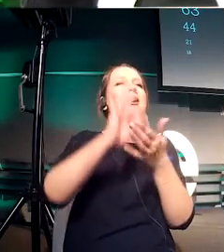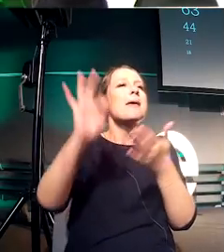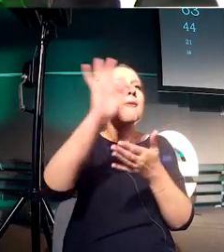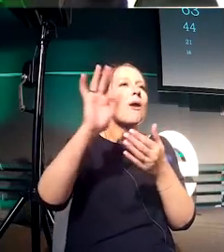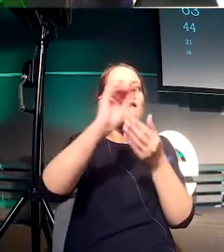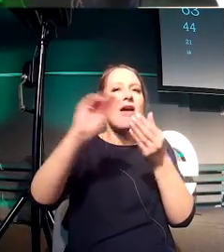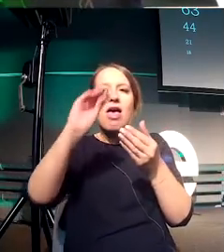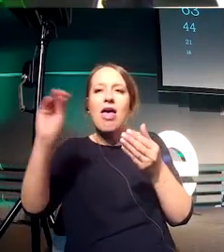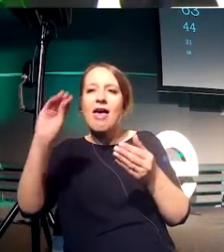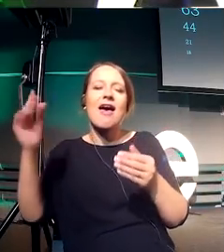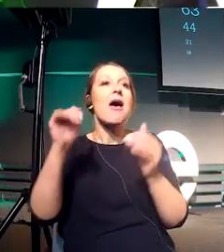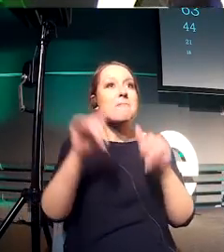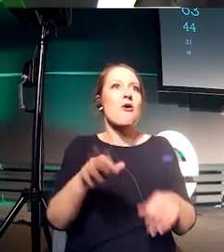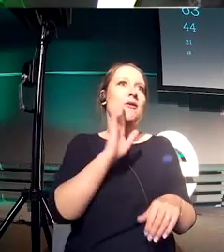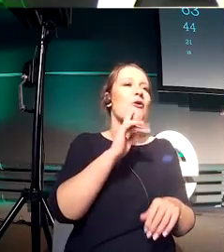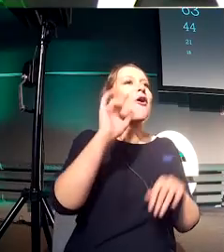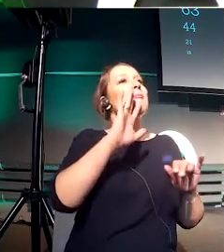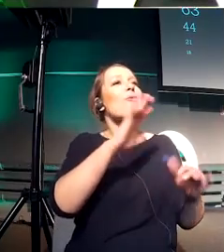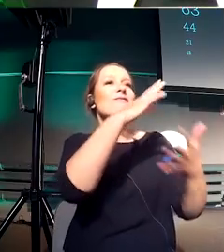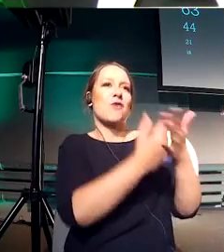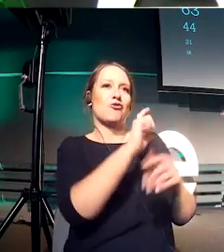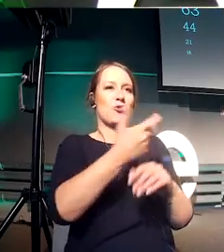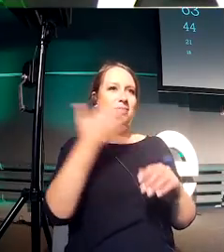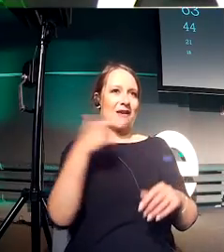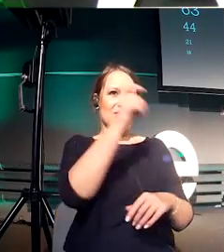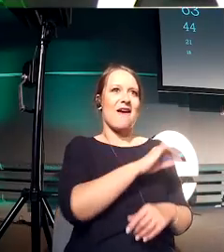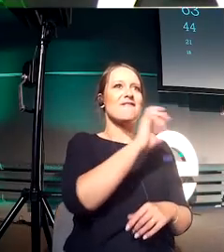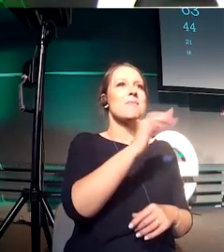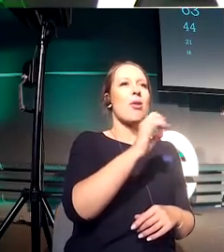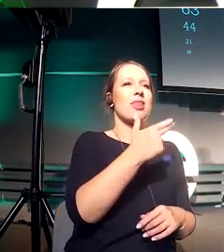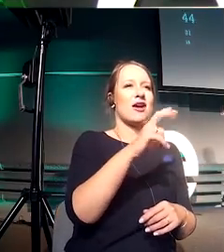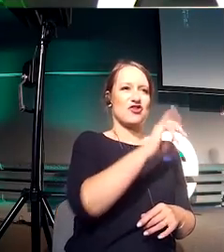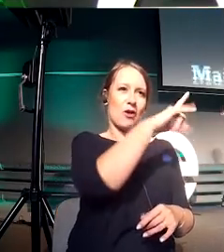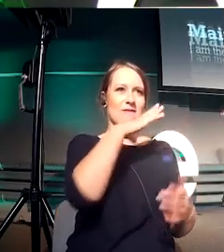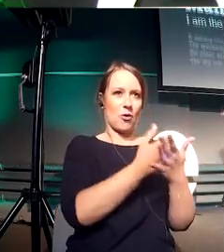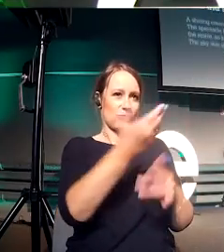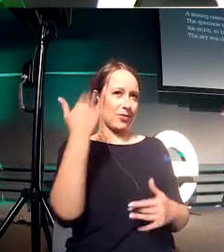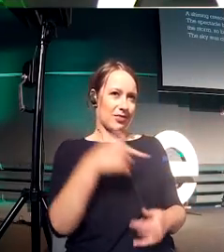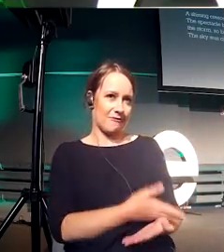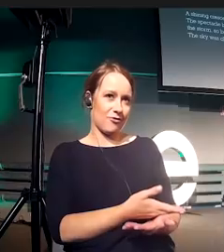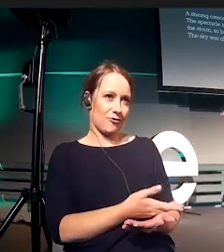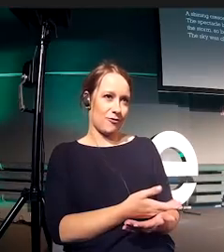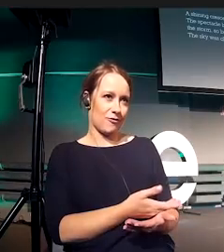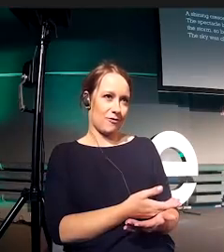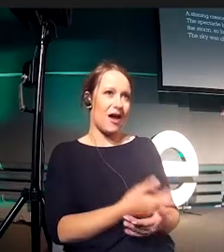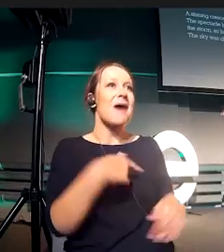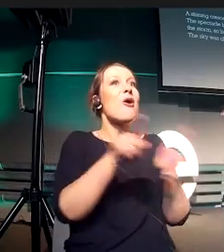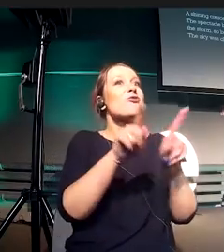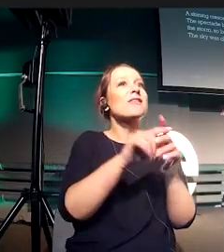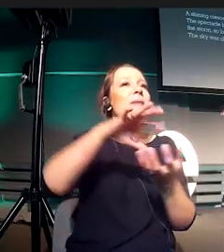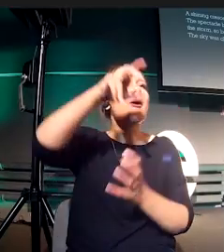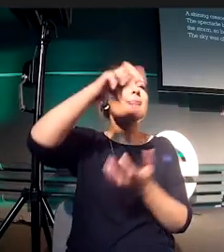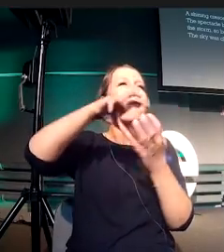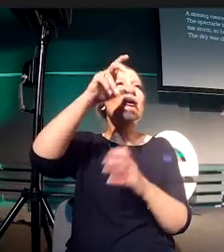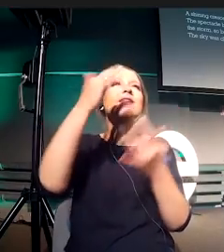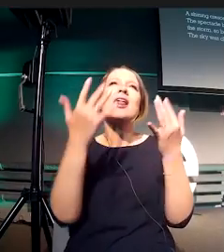sequence. It uses the same exact ratios between each one, and when you place them together, you could see that there is